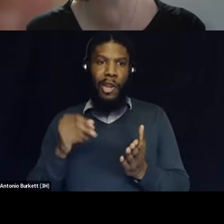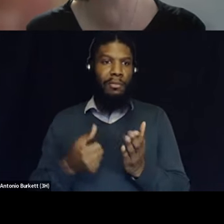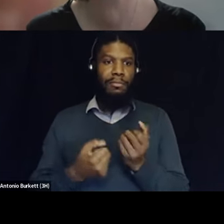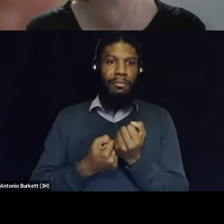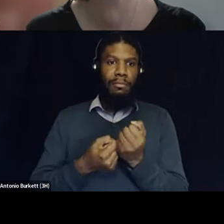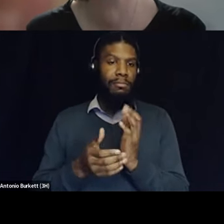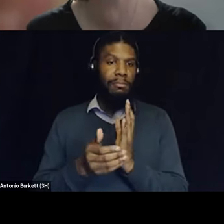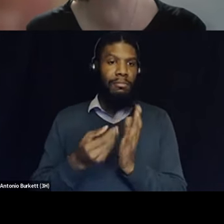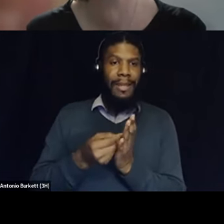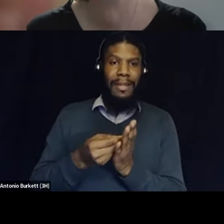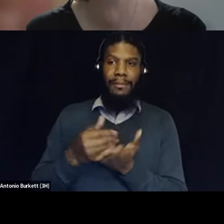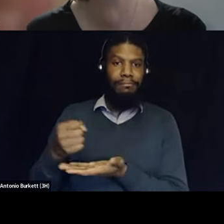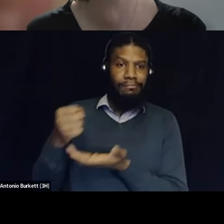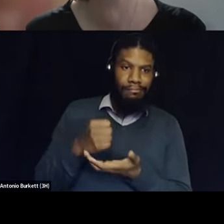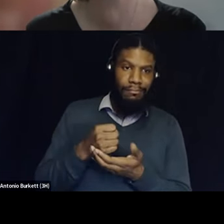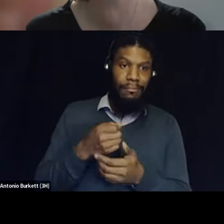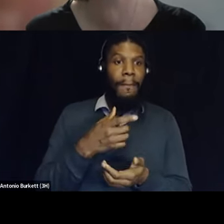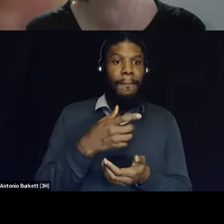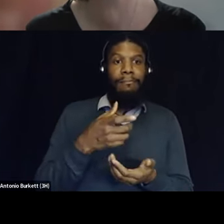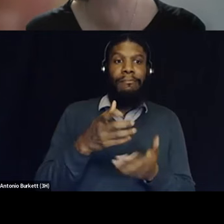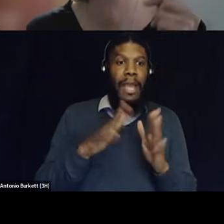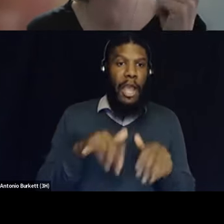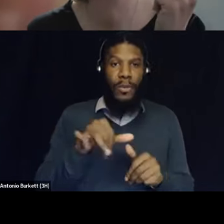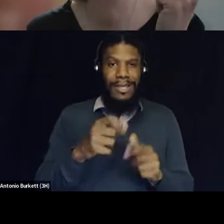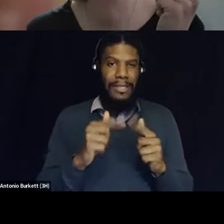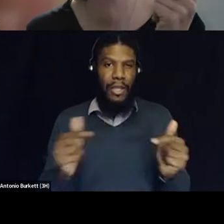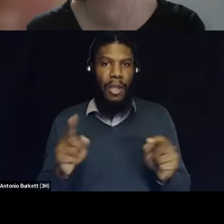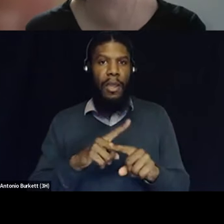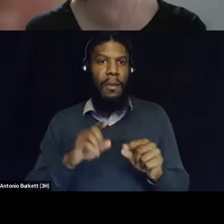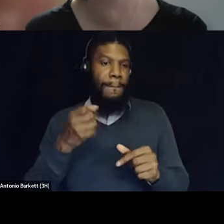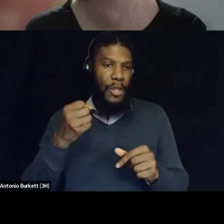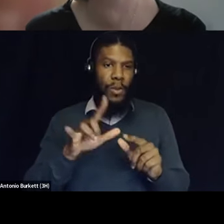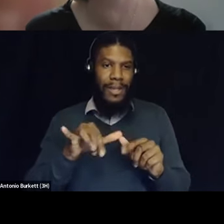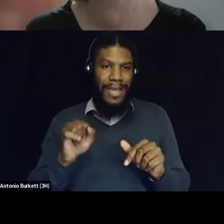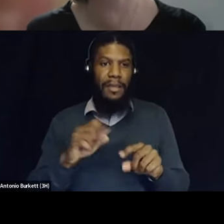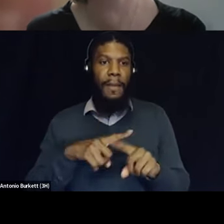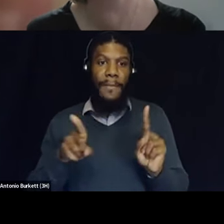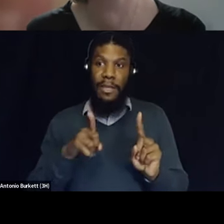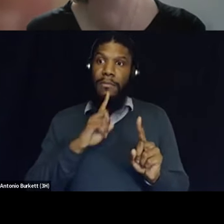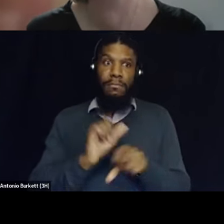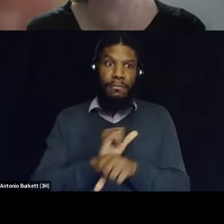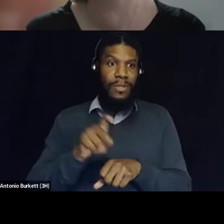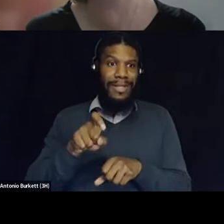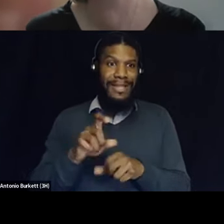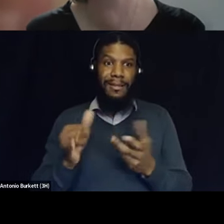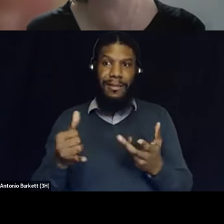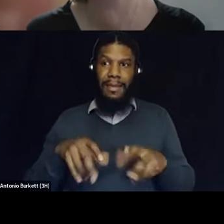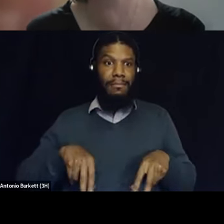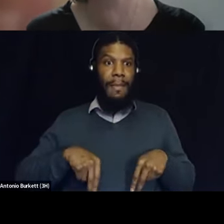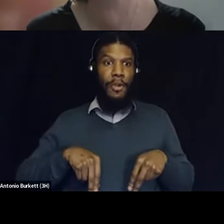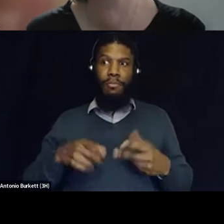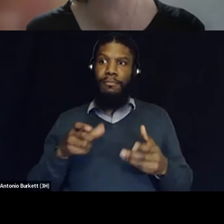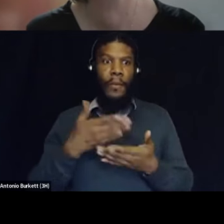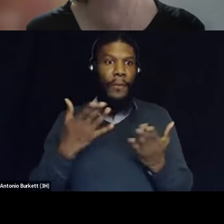housing and for this and for that but we don't have a subsidy for a real necessity which is a pamper so it's also